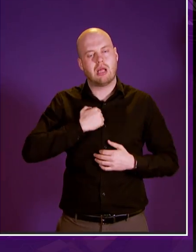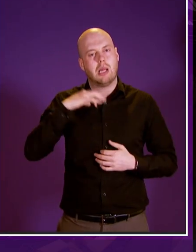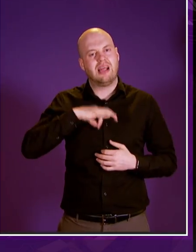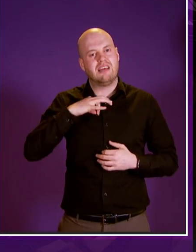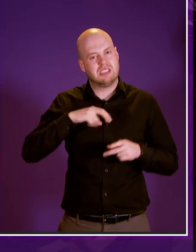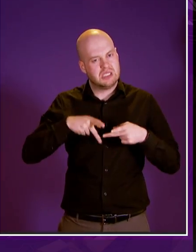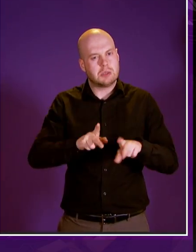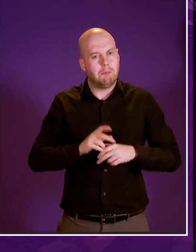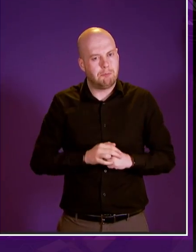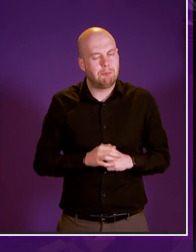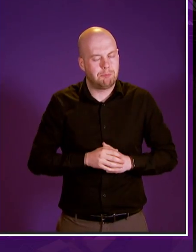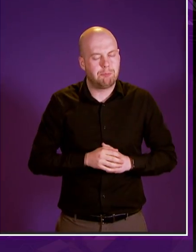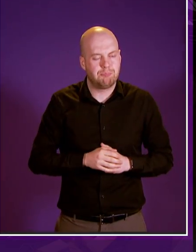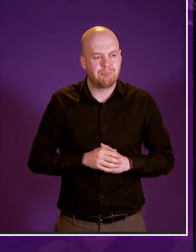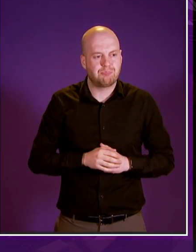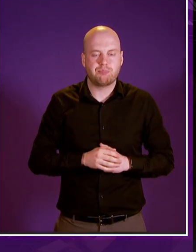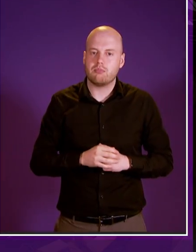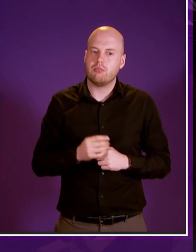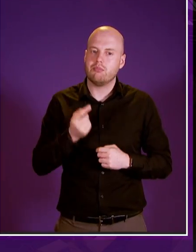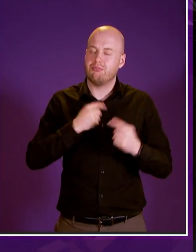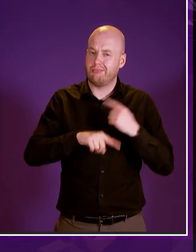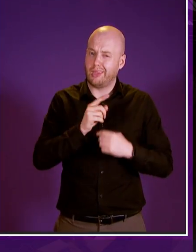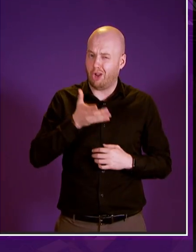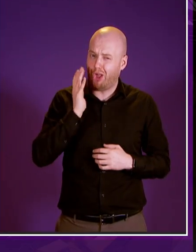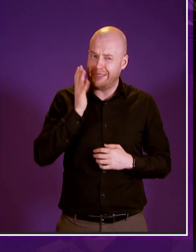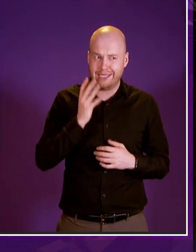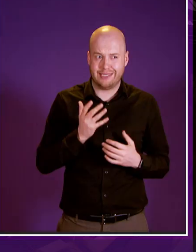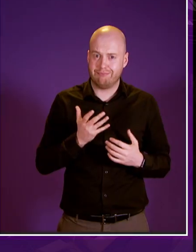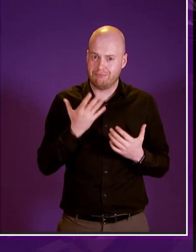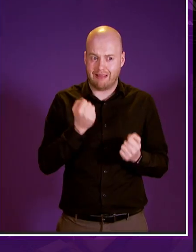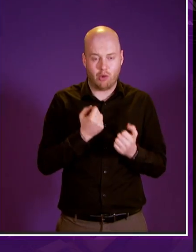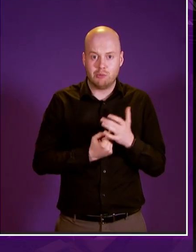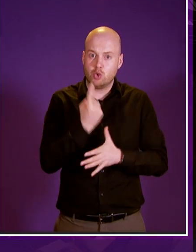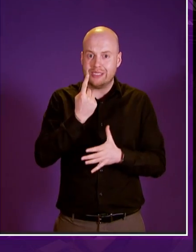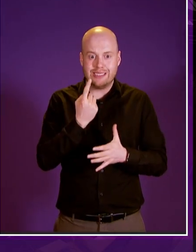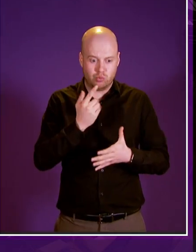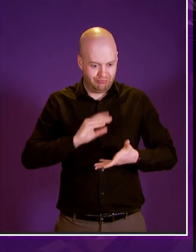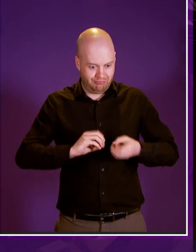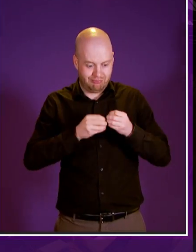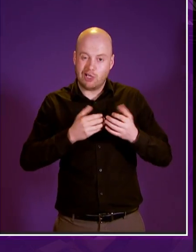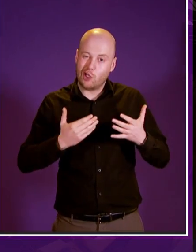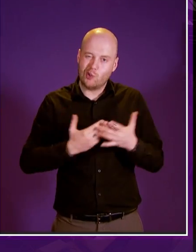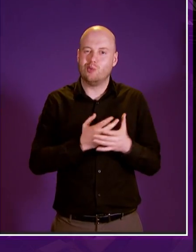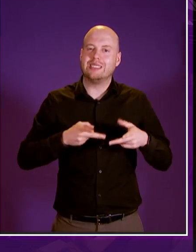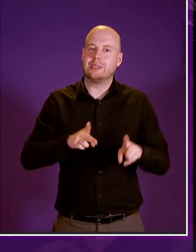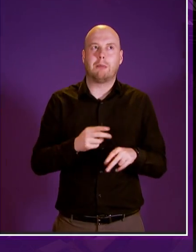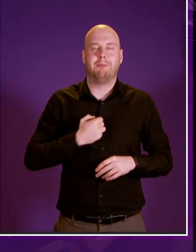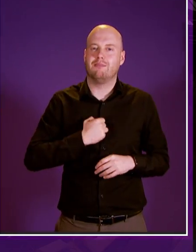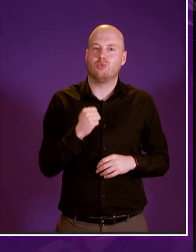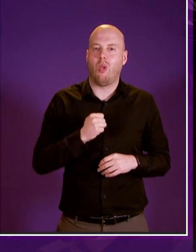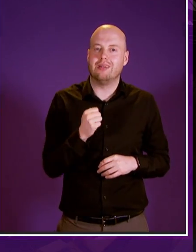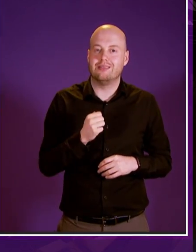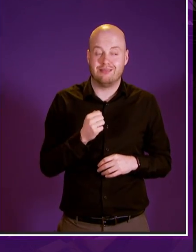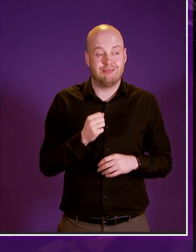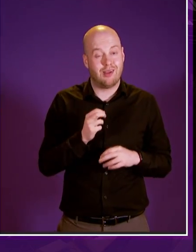we're very fortunate in many ways that we've had the opportunity to design a new system for scotland and its opening cannot come